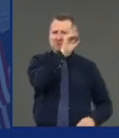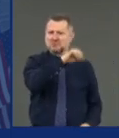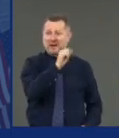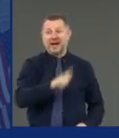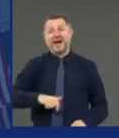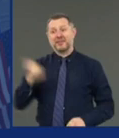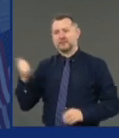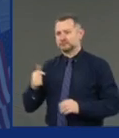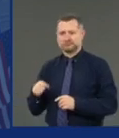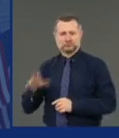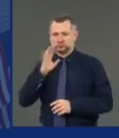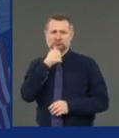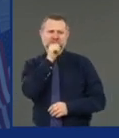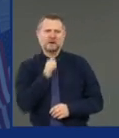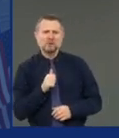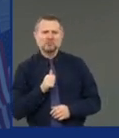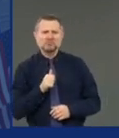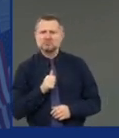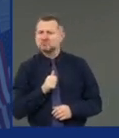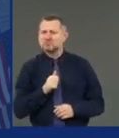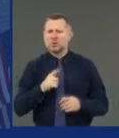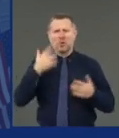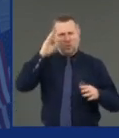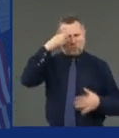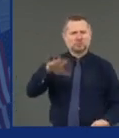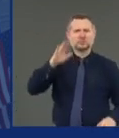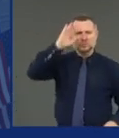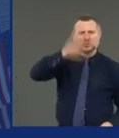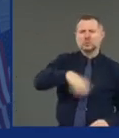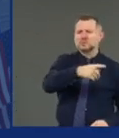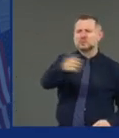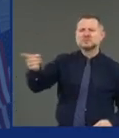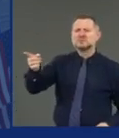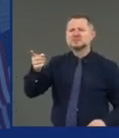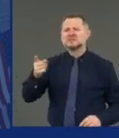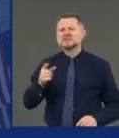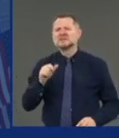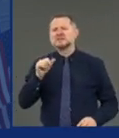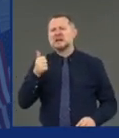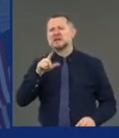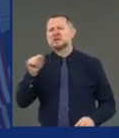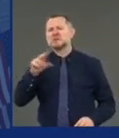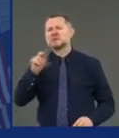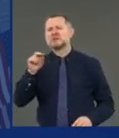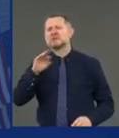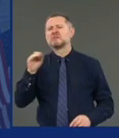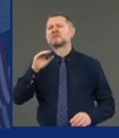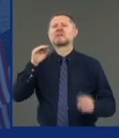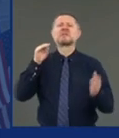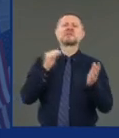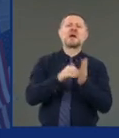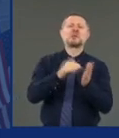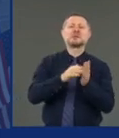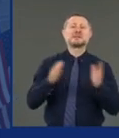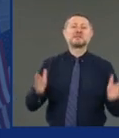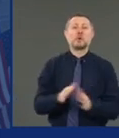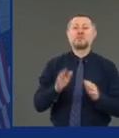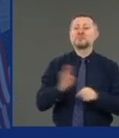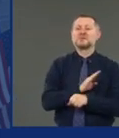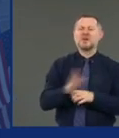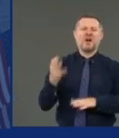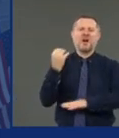already know that tens of thousands of small businesses closed and probably won't come back. We already know